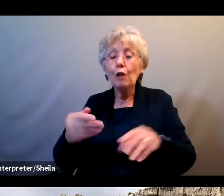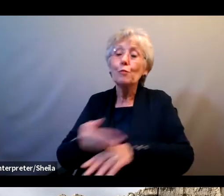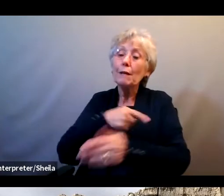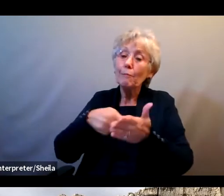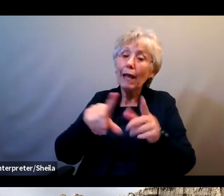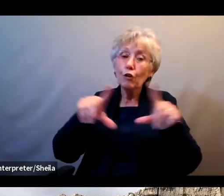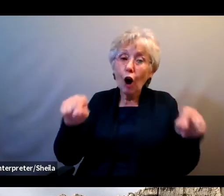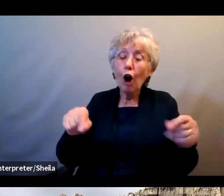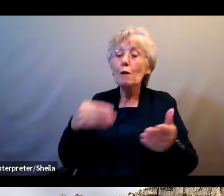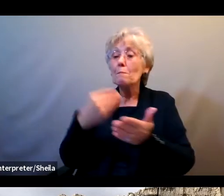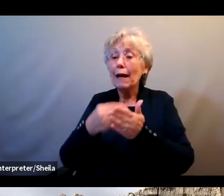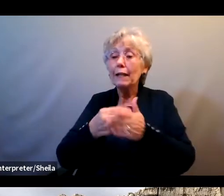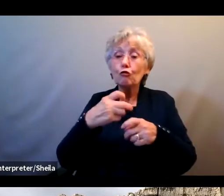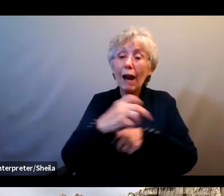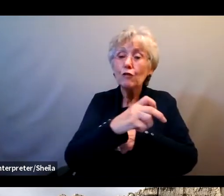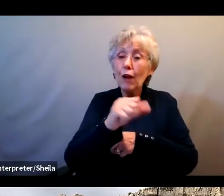is a scammer.